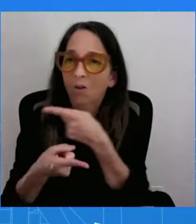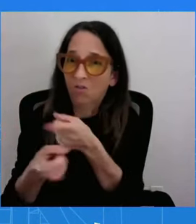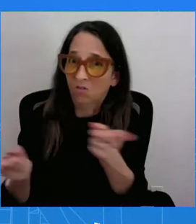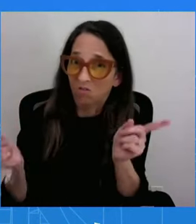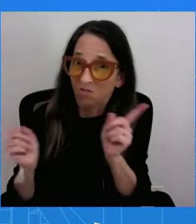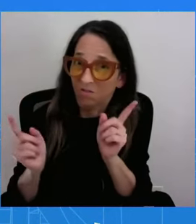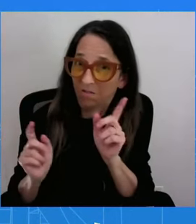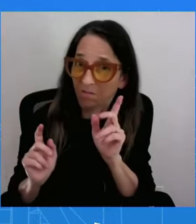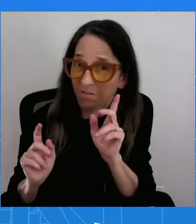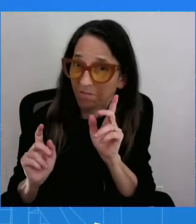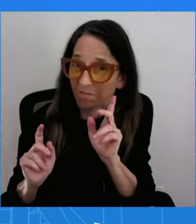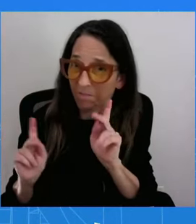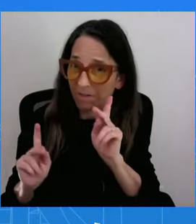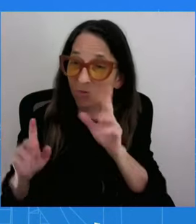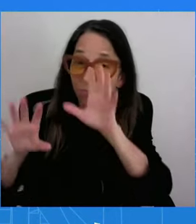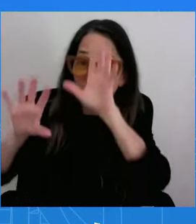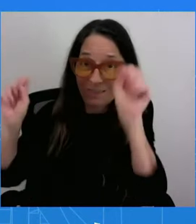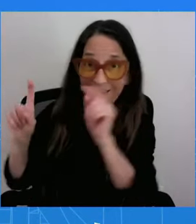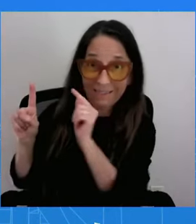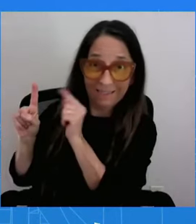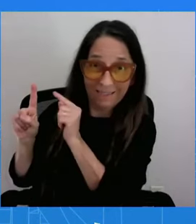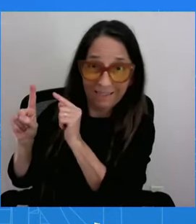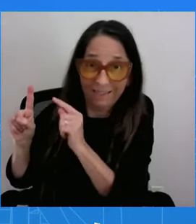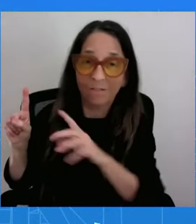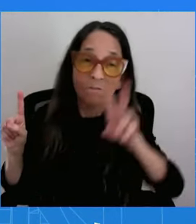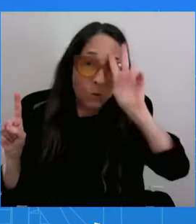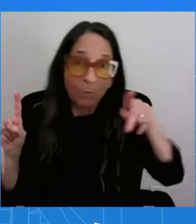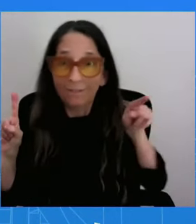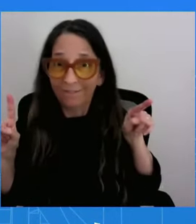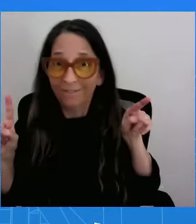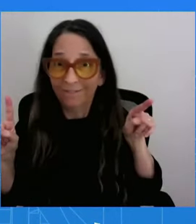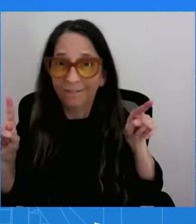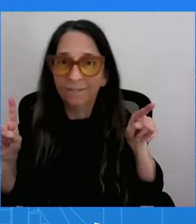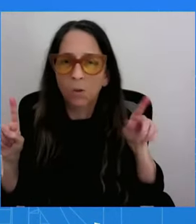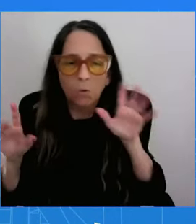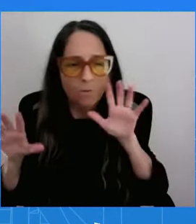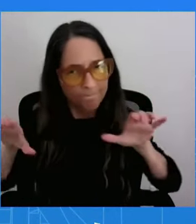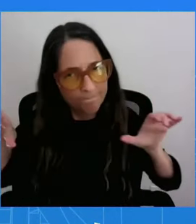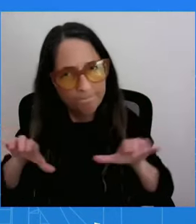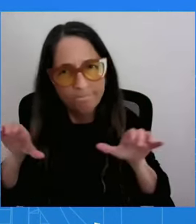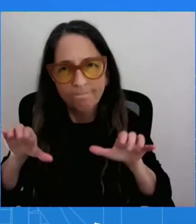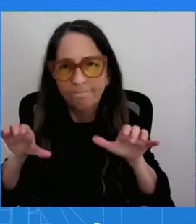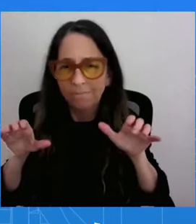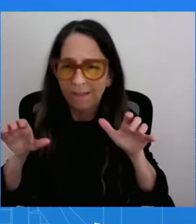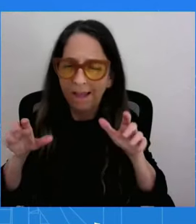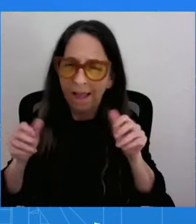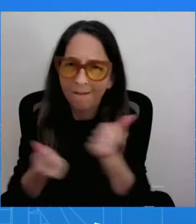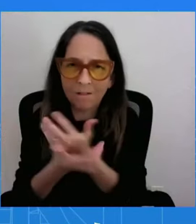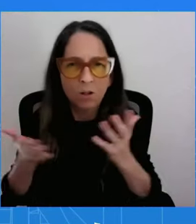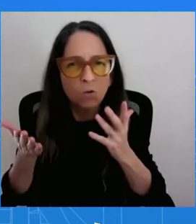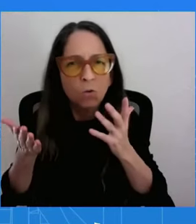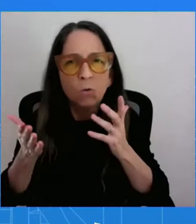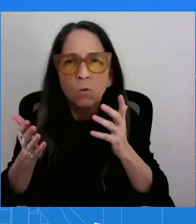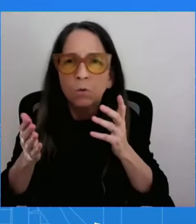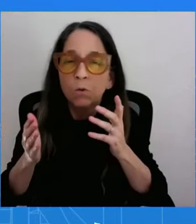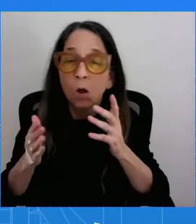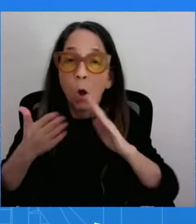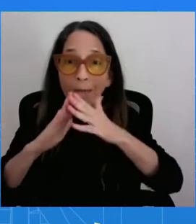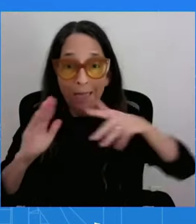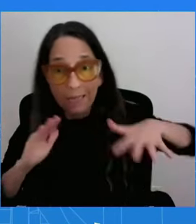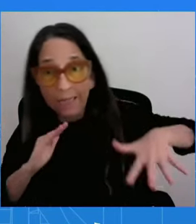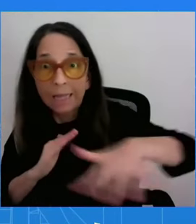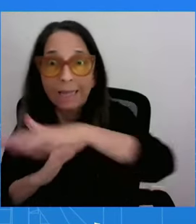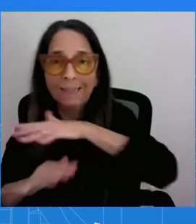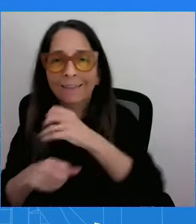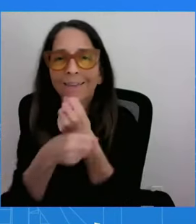Administration is doing everything that we can to make sure that communities feel safe, and that means also